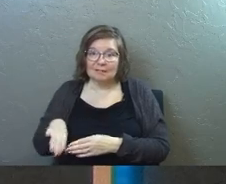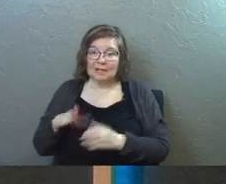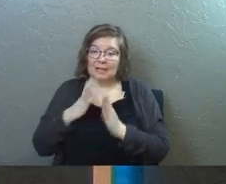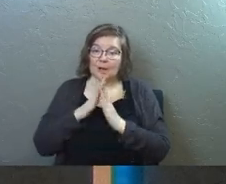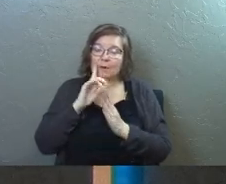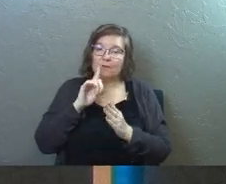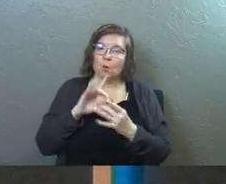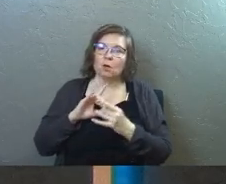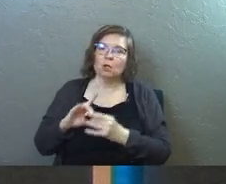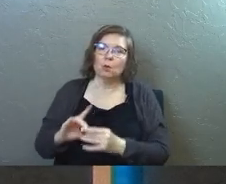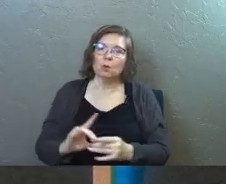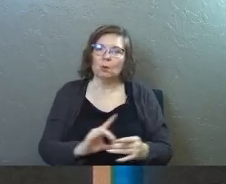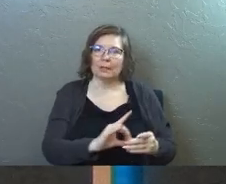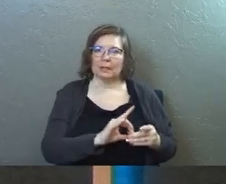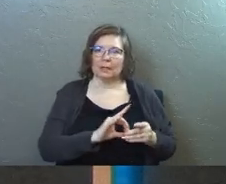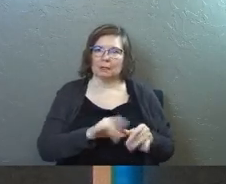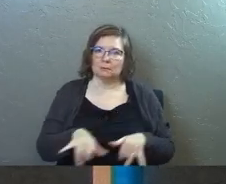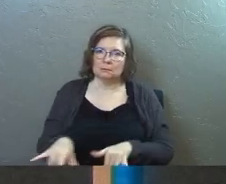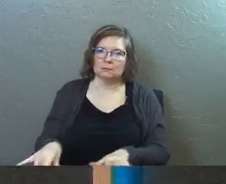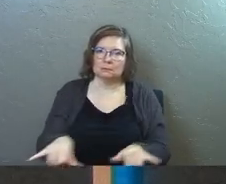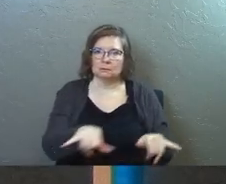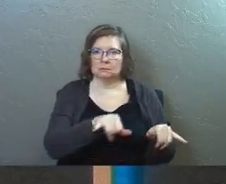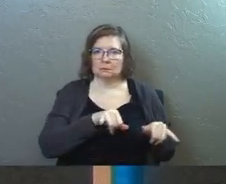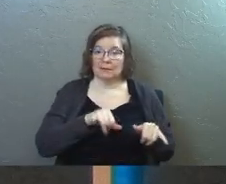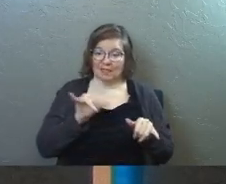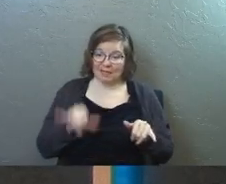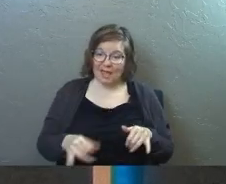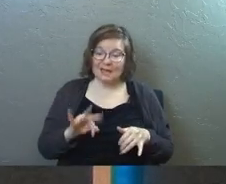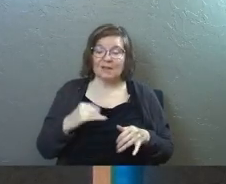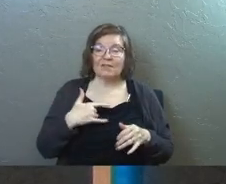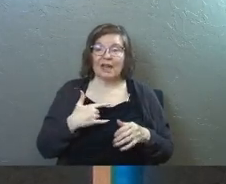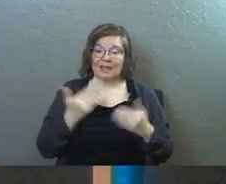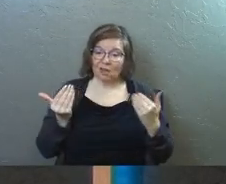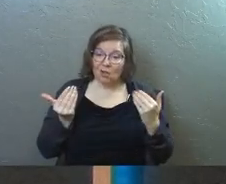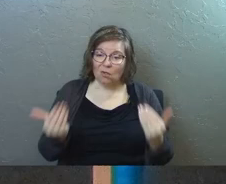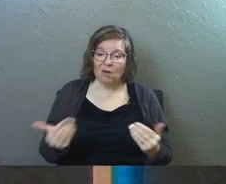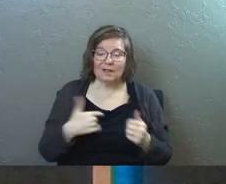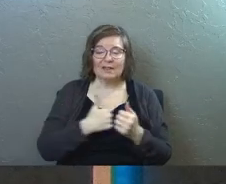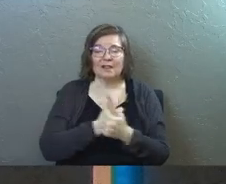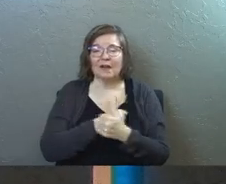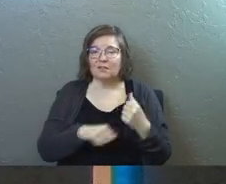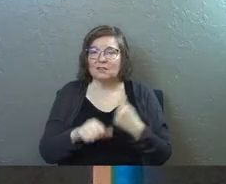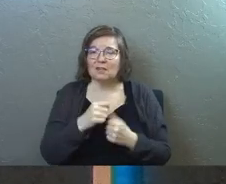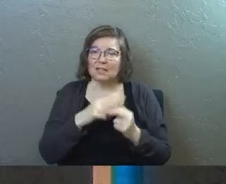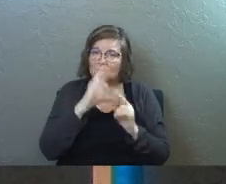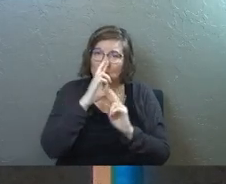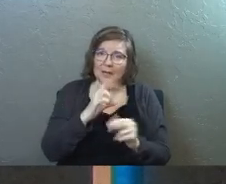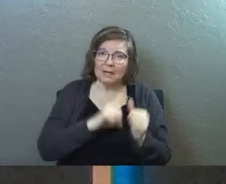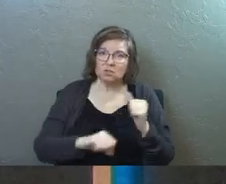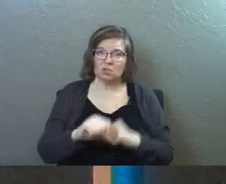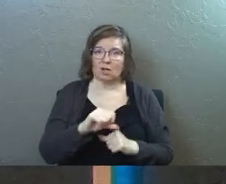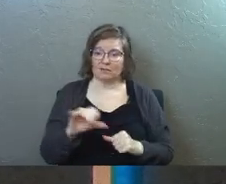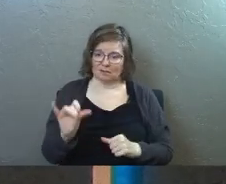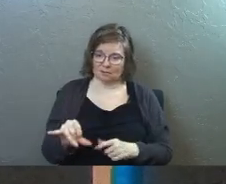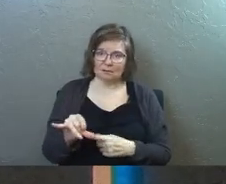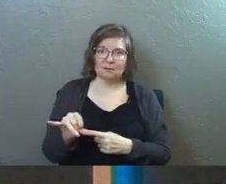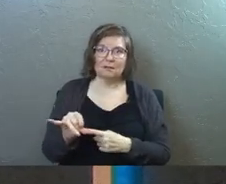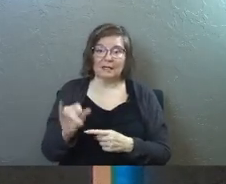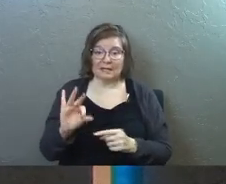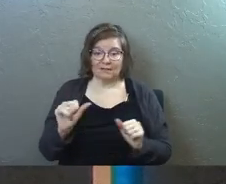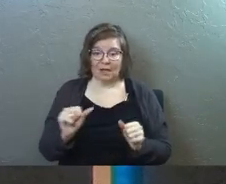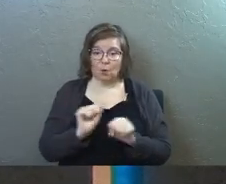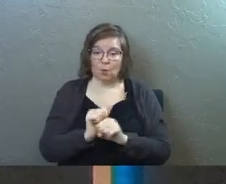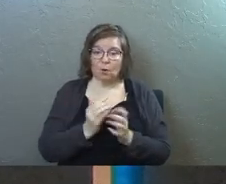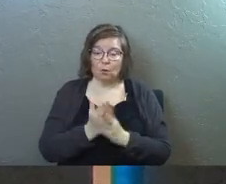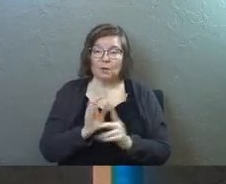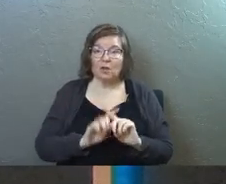he prays for unity he says if they can get along if they can love each other if they can respect each other if